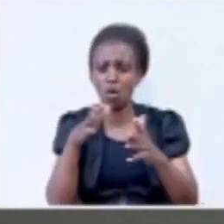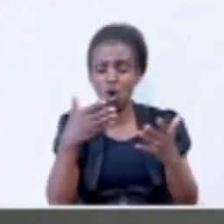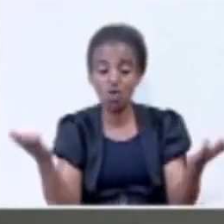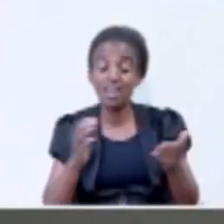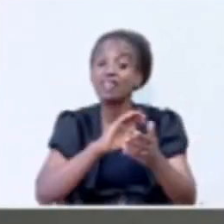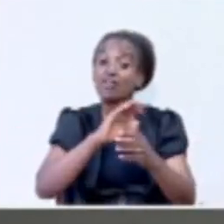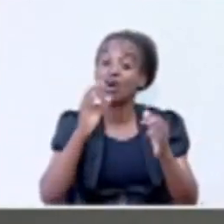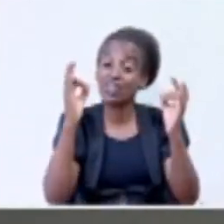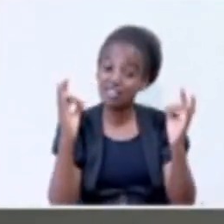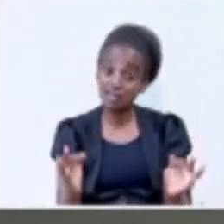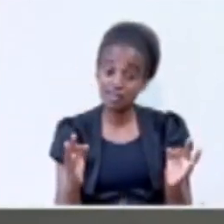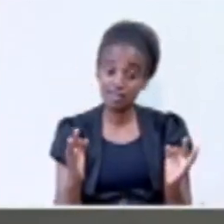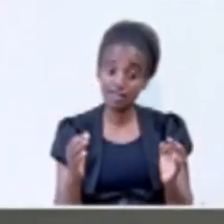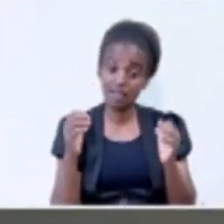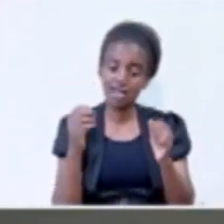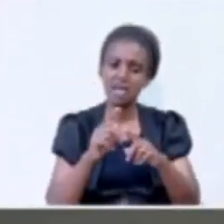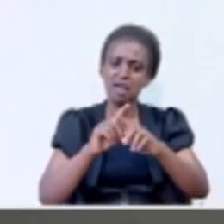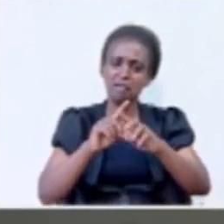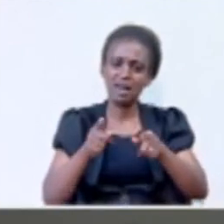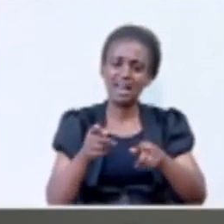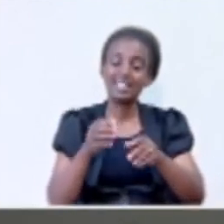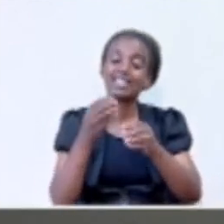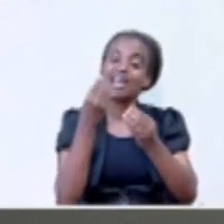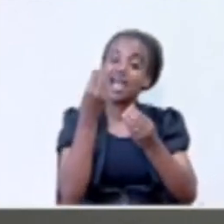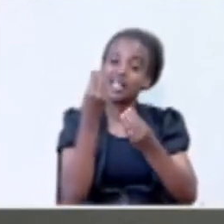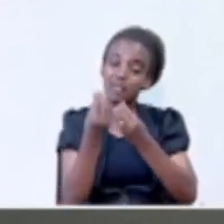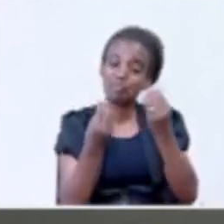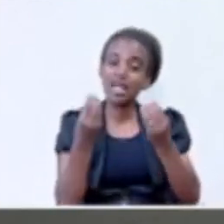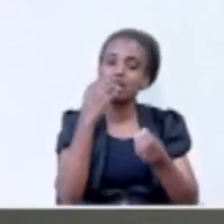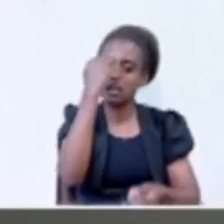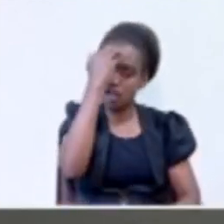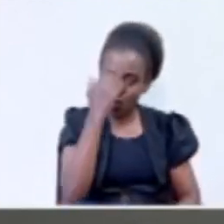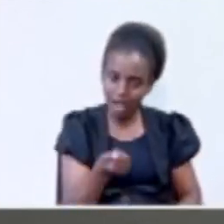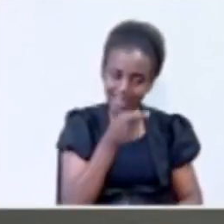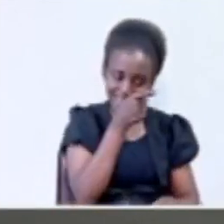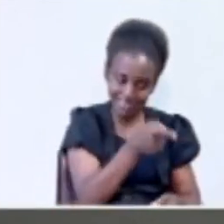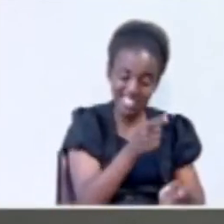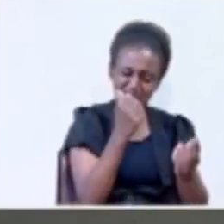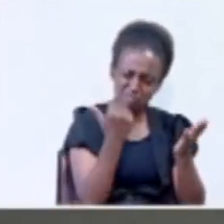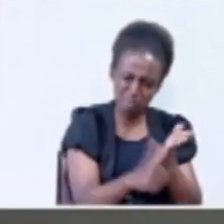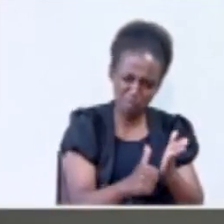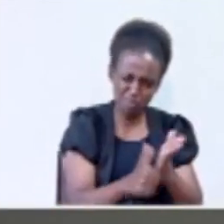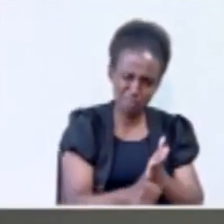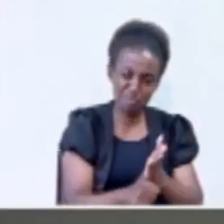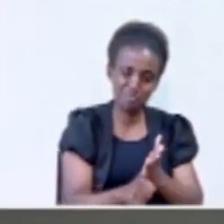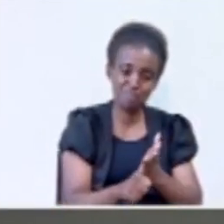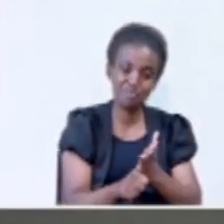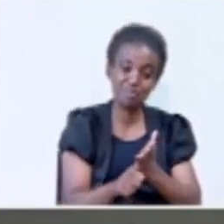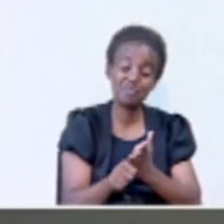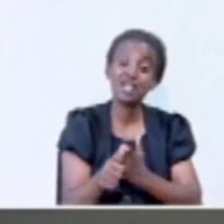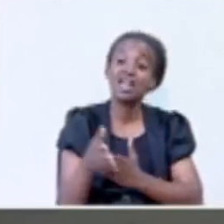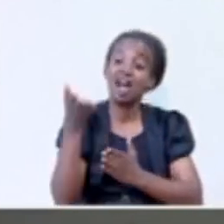So, the whole thing keeps being a cocktail. And that explains why this problem has been there for the last